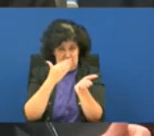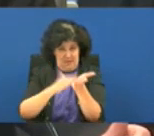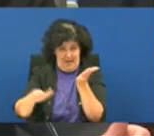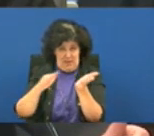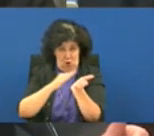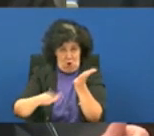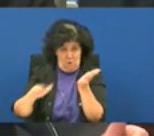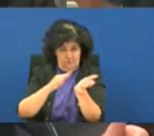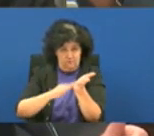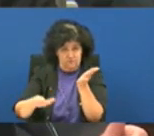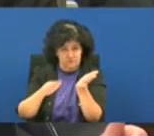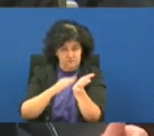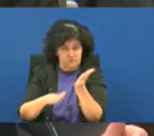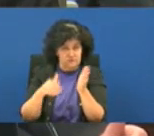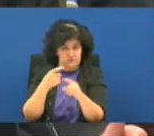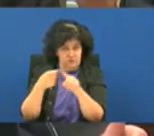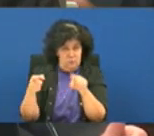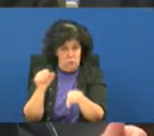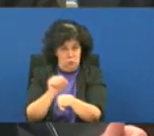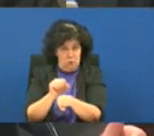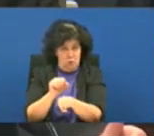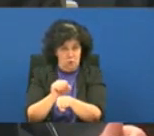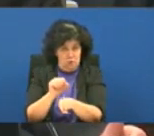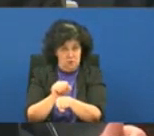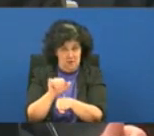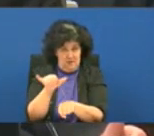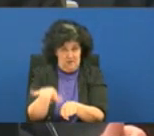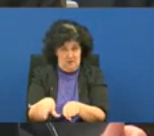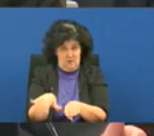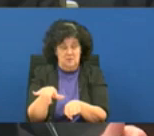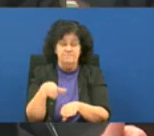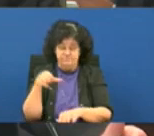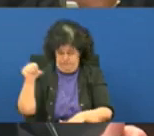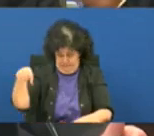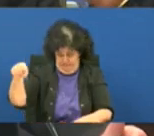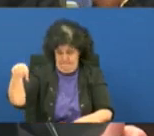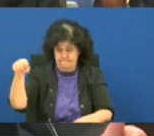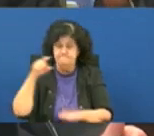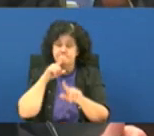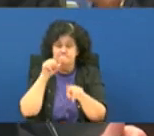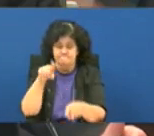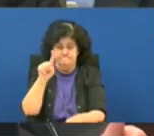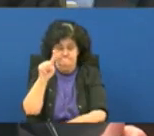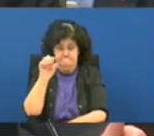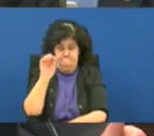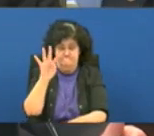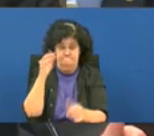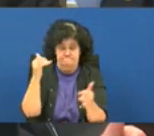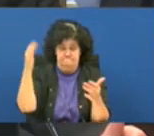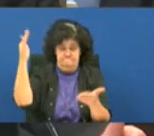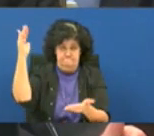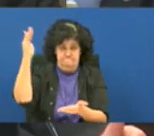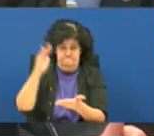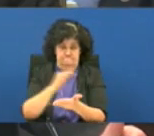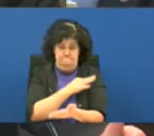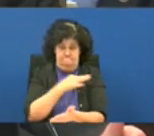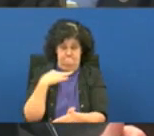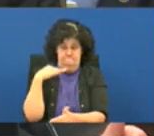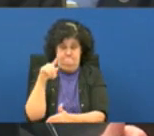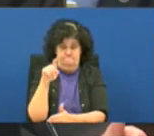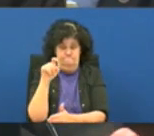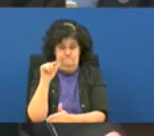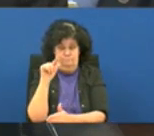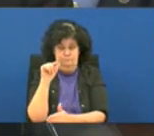at work from working at that facility yes out of the 140 so now they're down to a staff of 120.